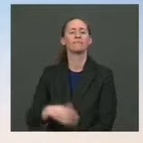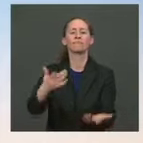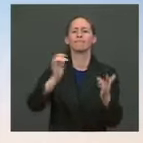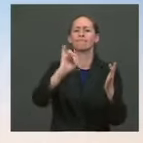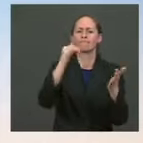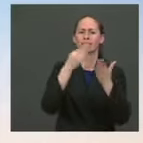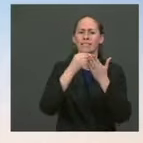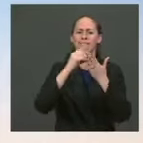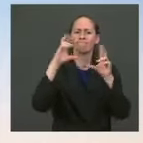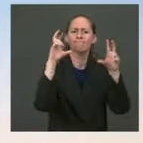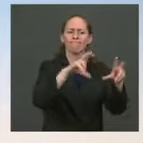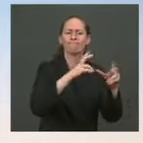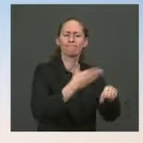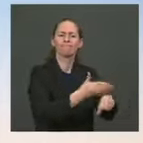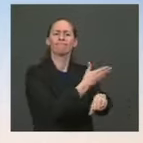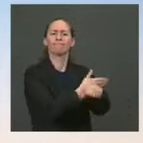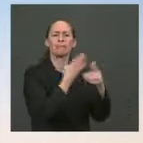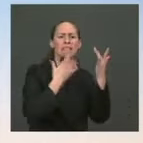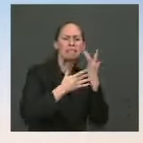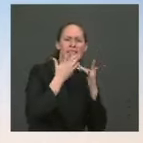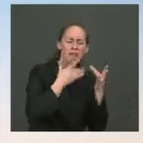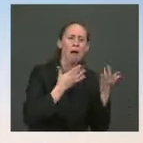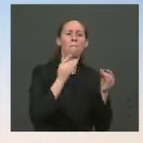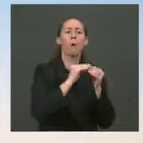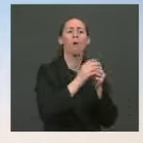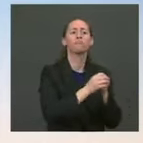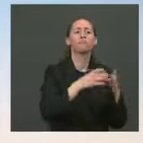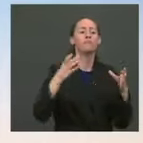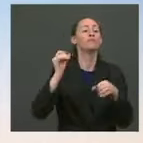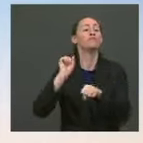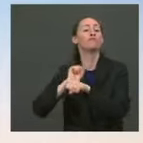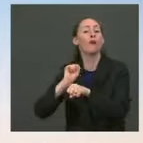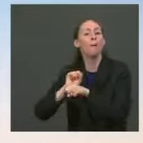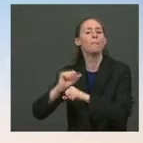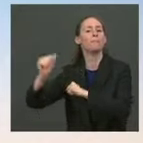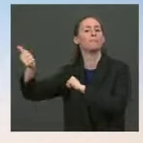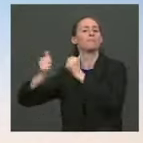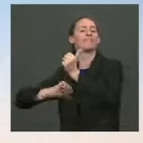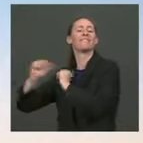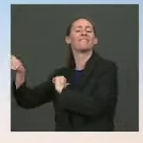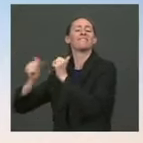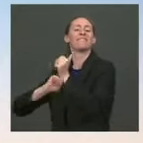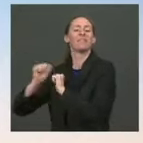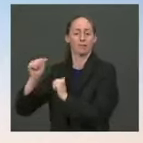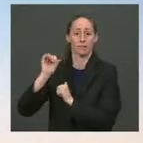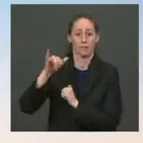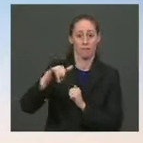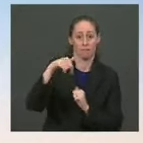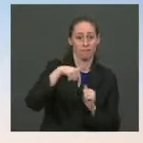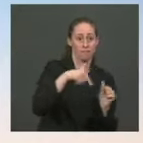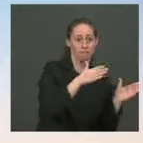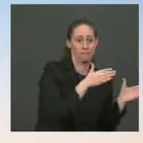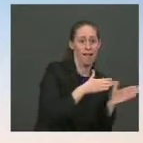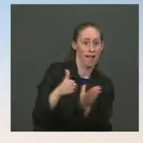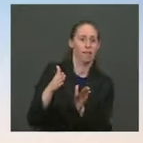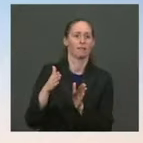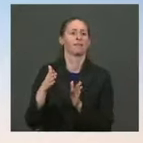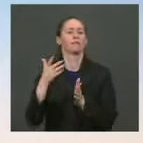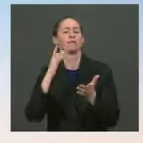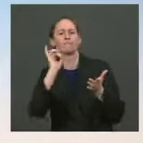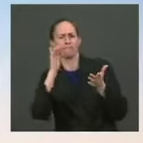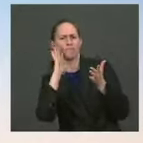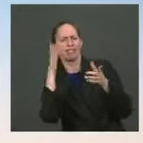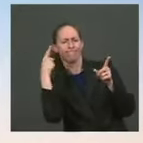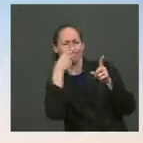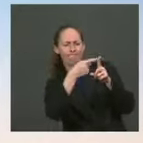and competitiveness. This action plan will increase federal flexibilities for port grants, accelerate port infrastructure grant